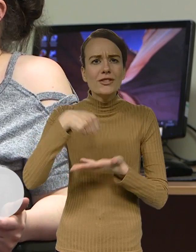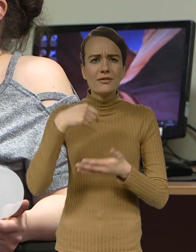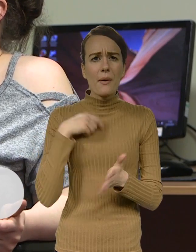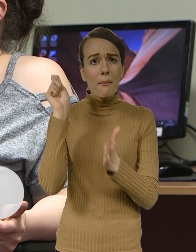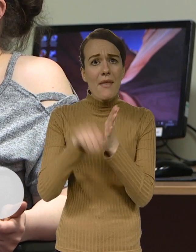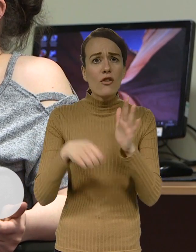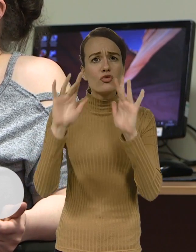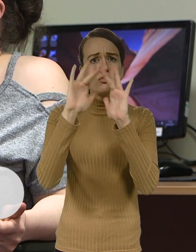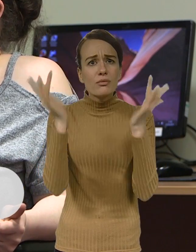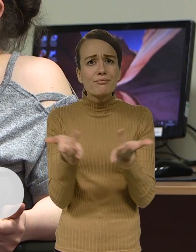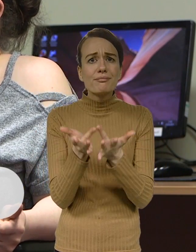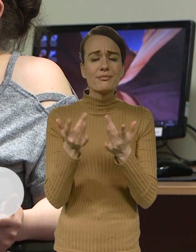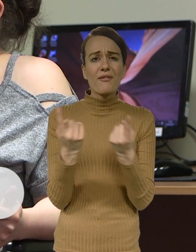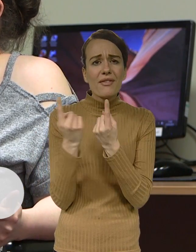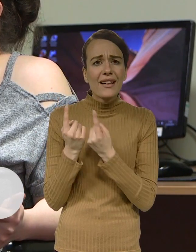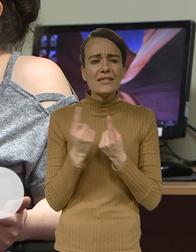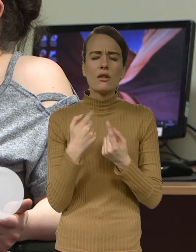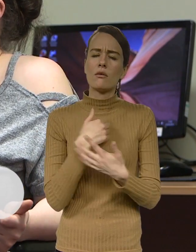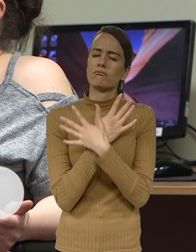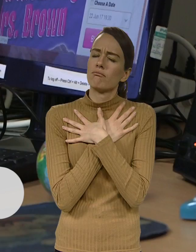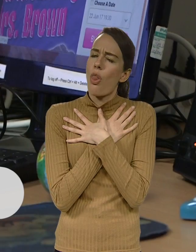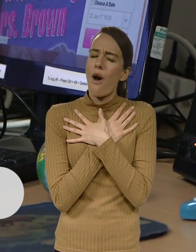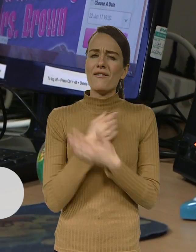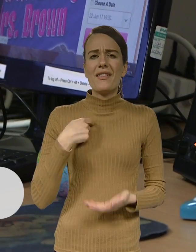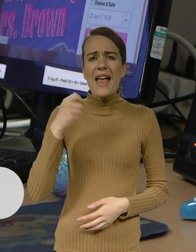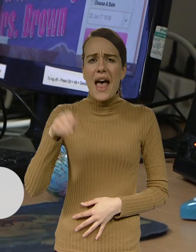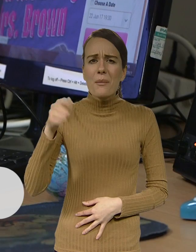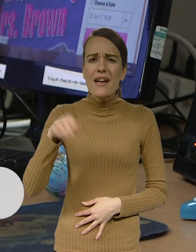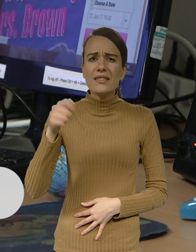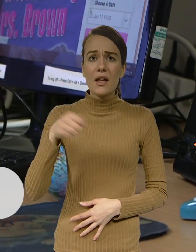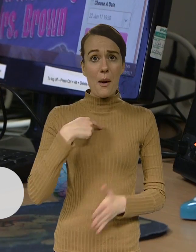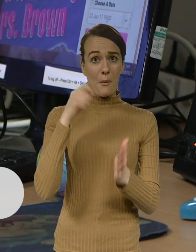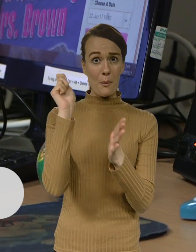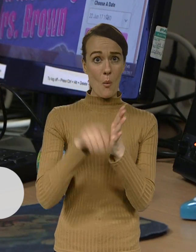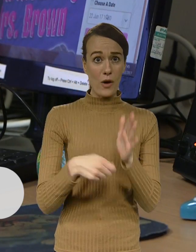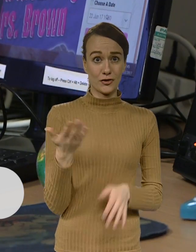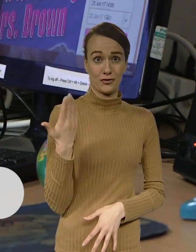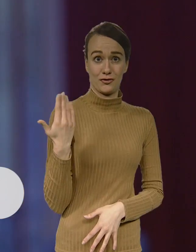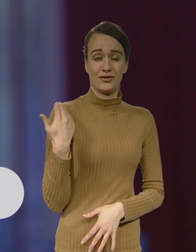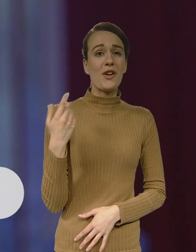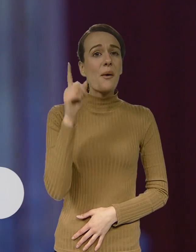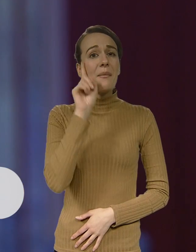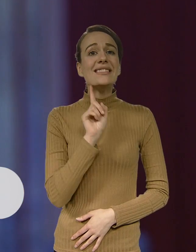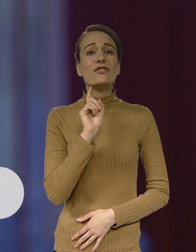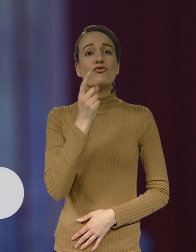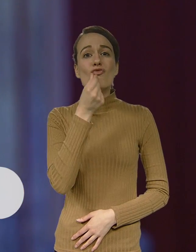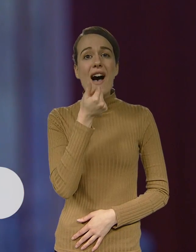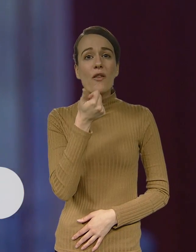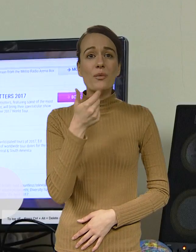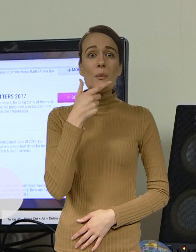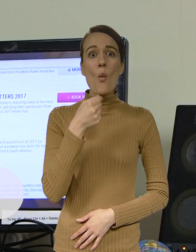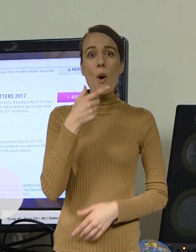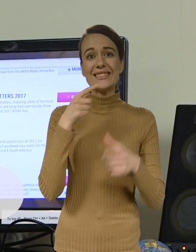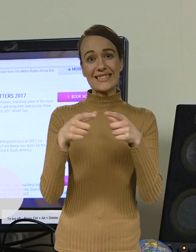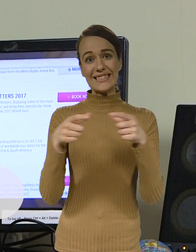before I go to the shop so I can budget or buy stuff off the